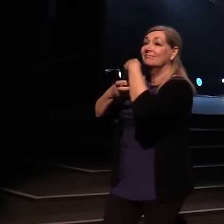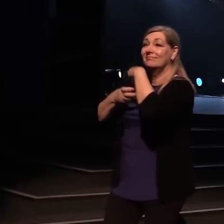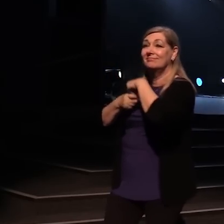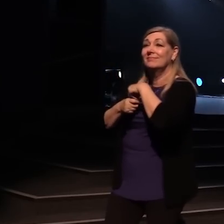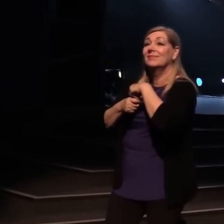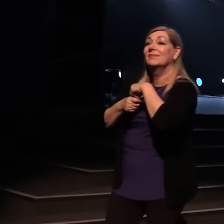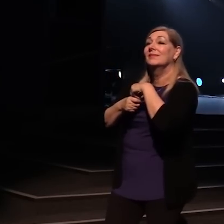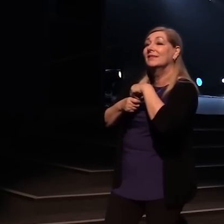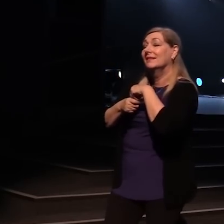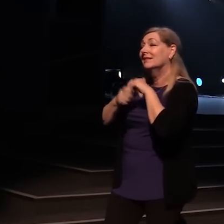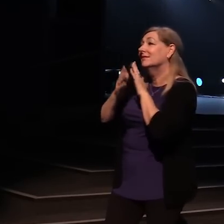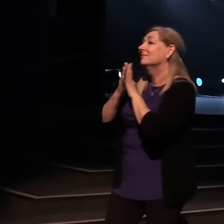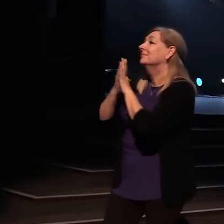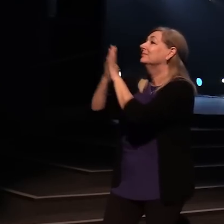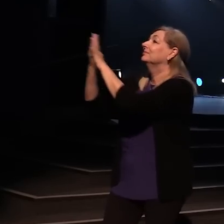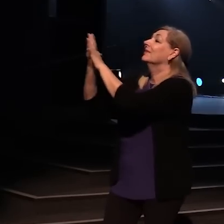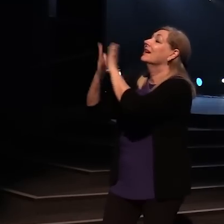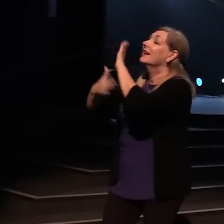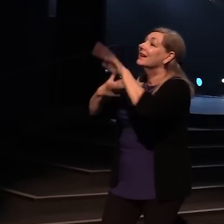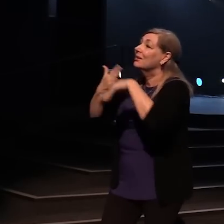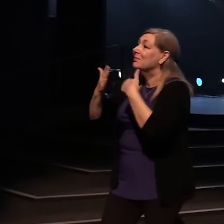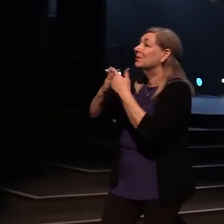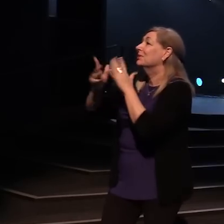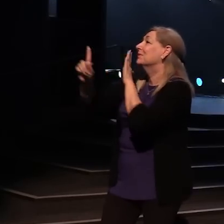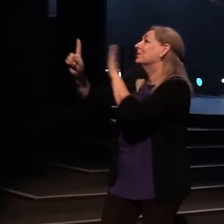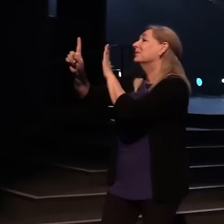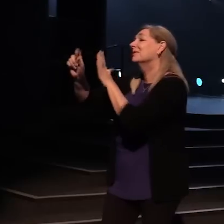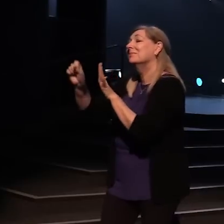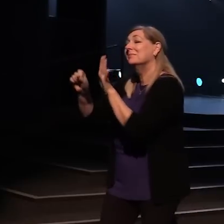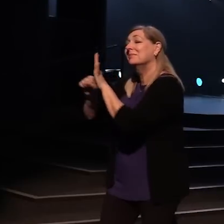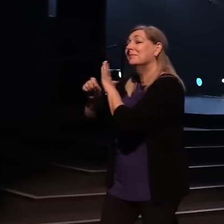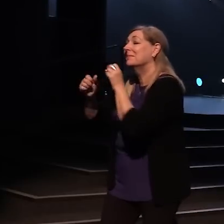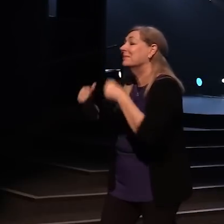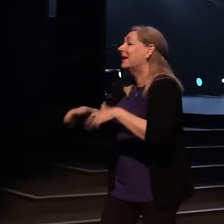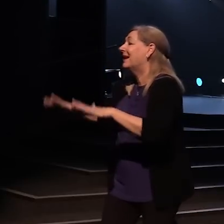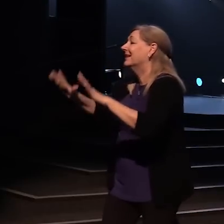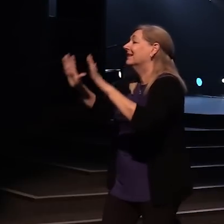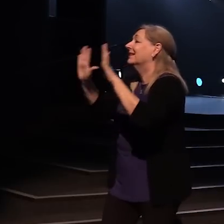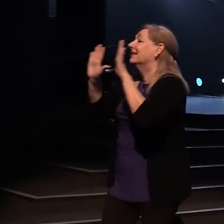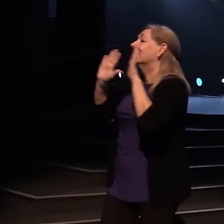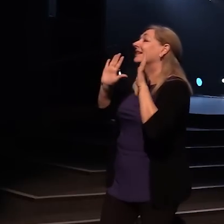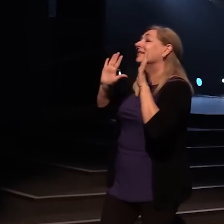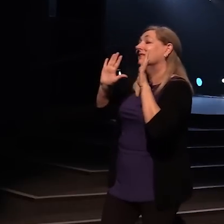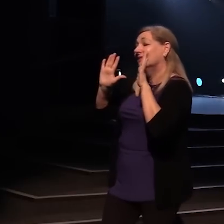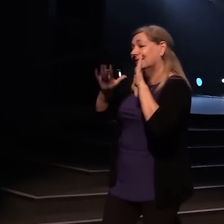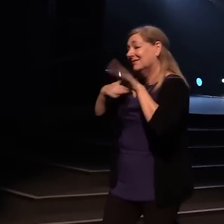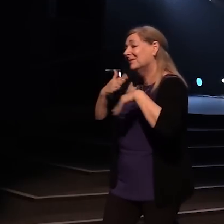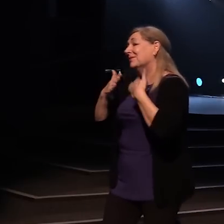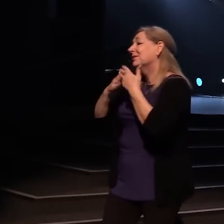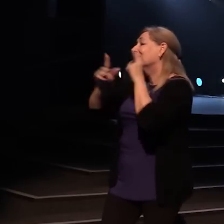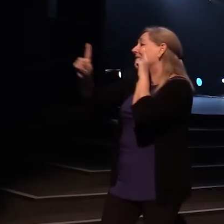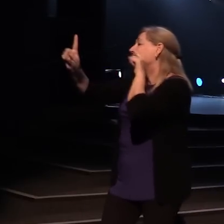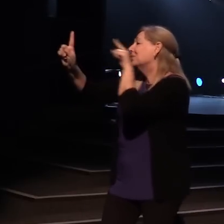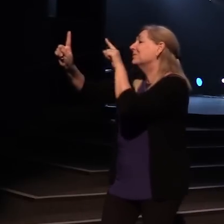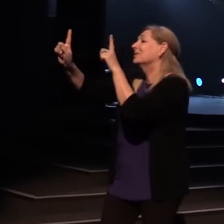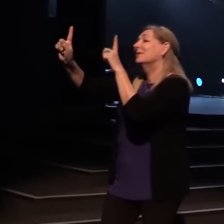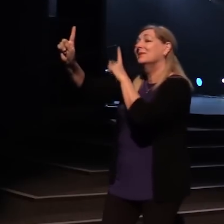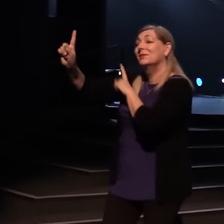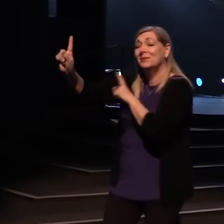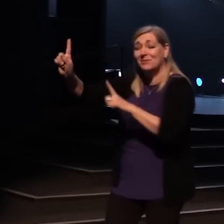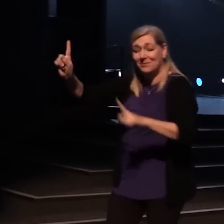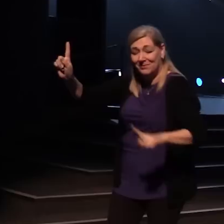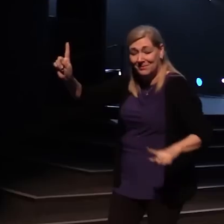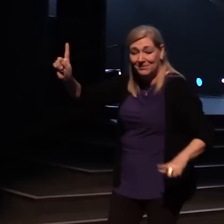completely abandoned for you,